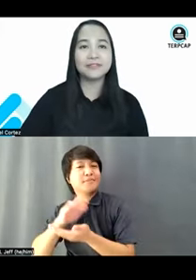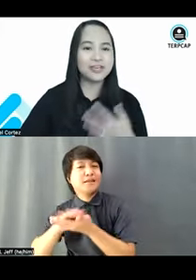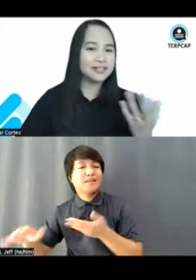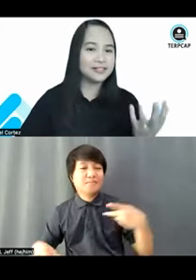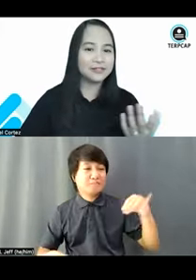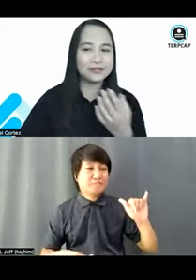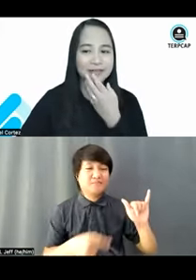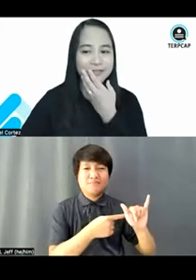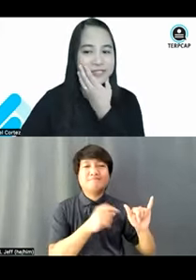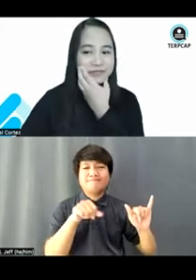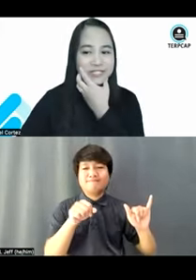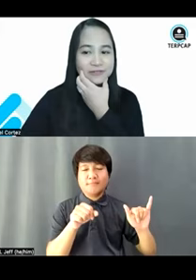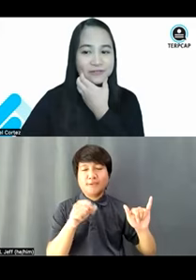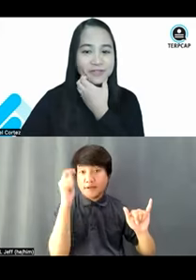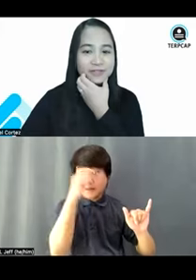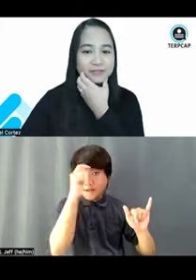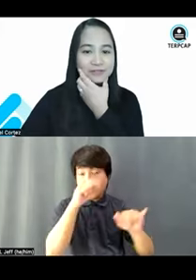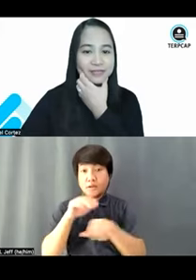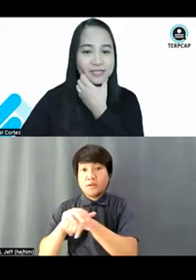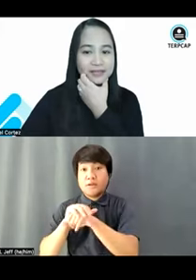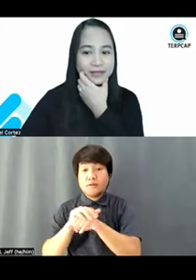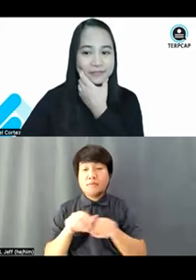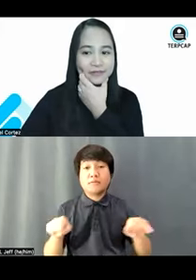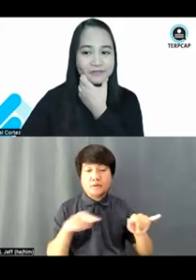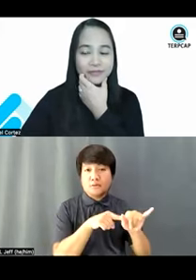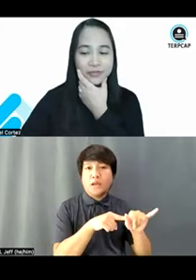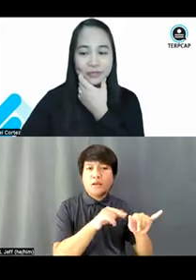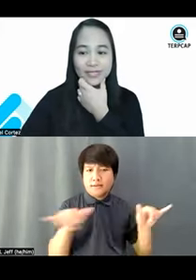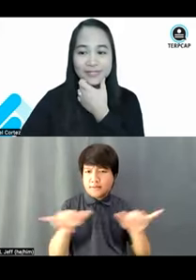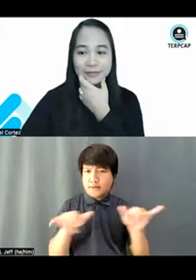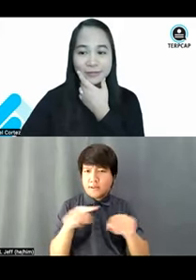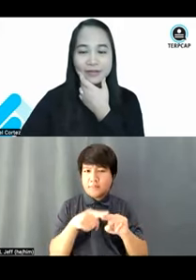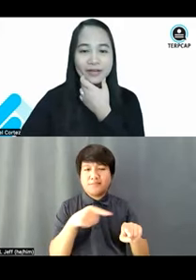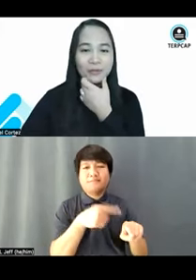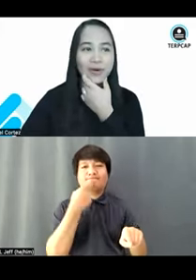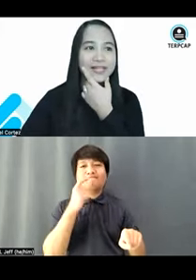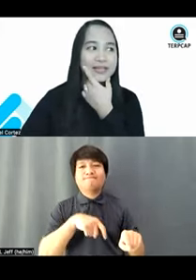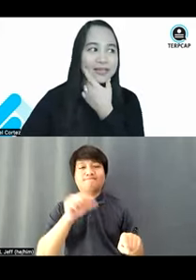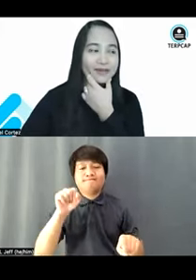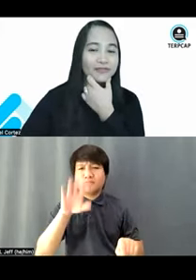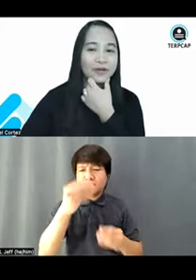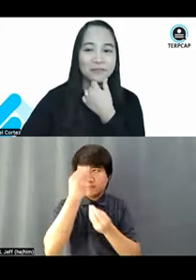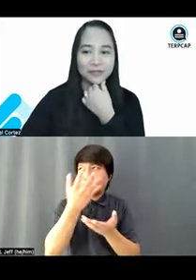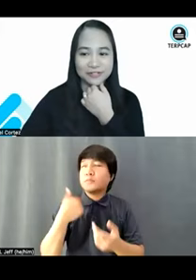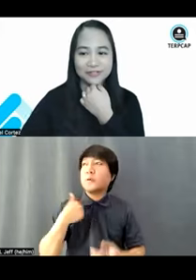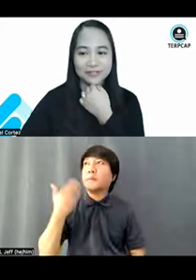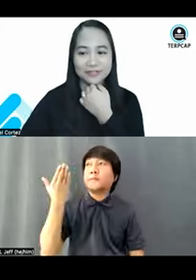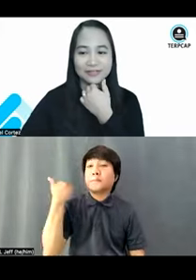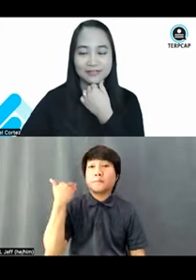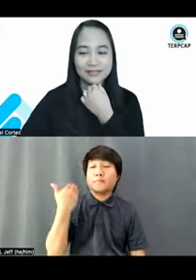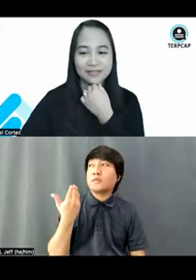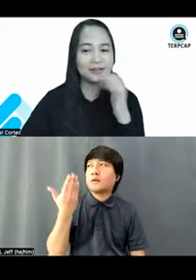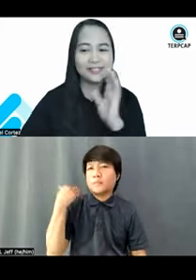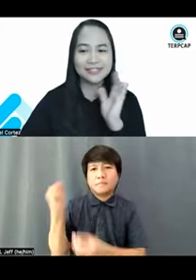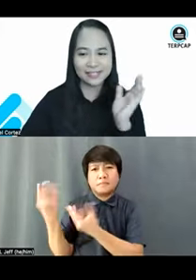Jael, you know, this was raised to me a few weeks ago. What if a person